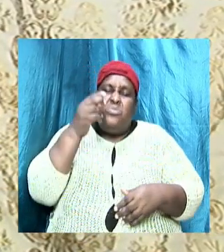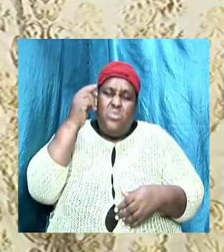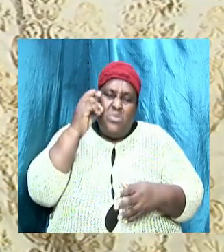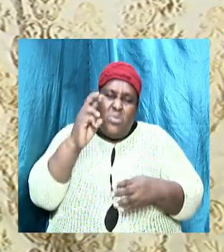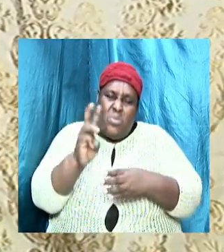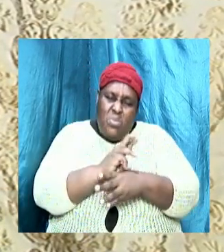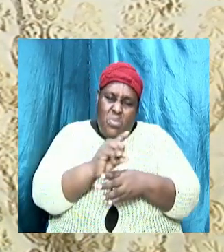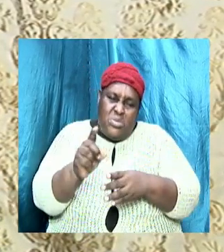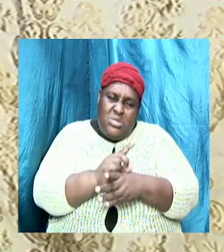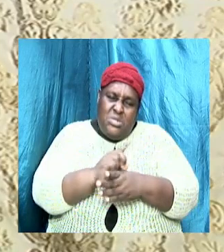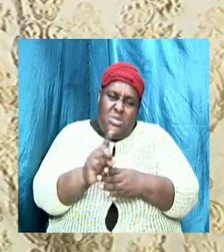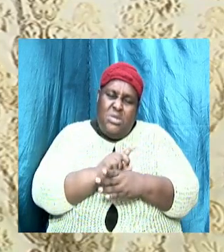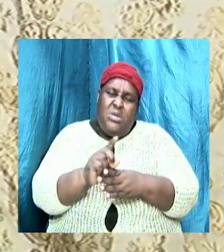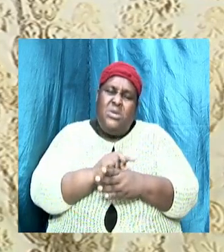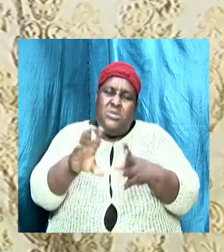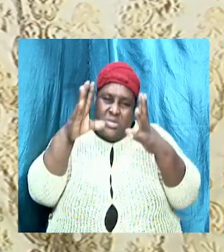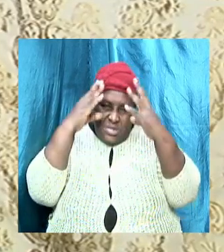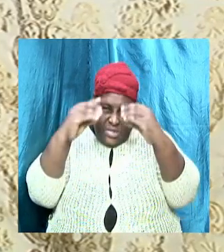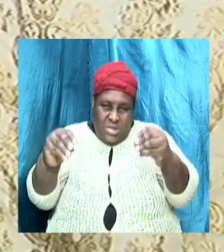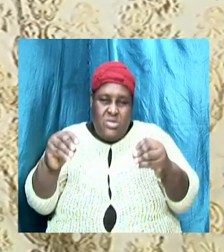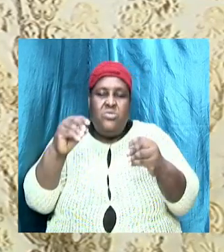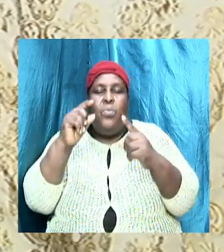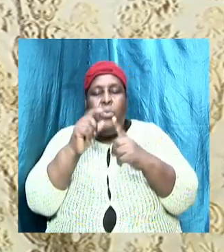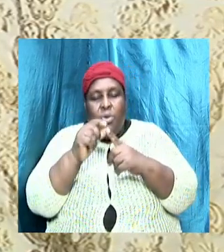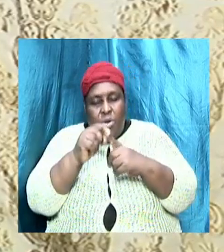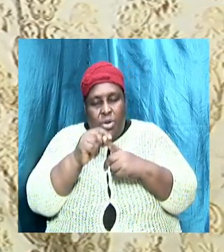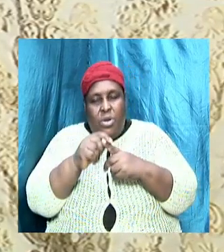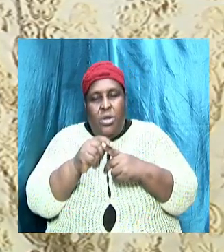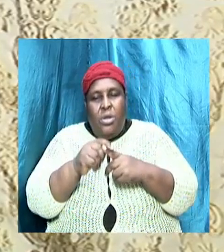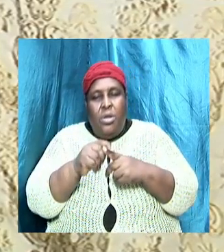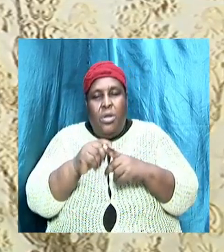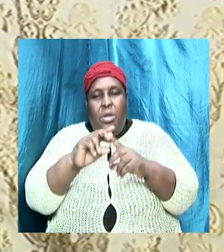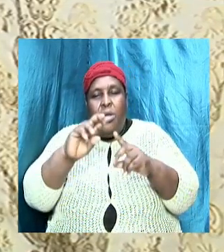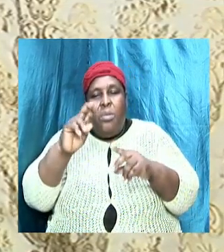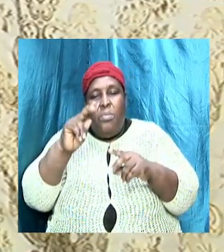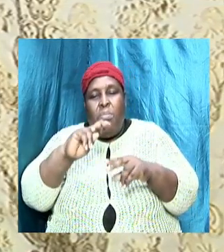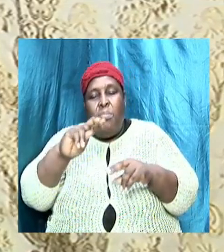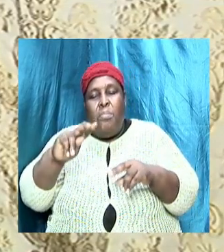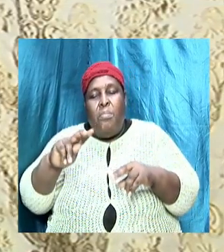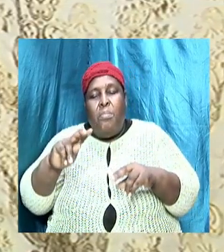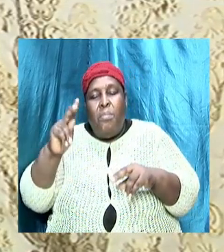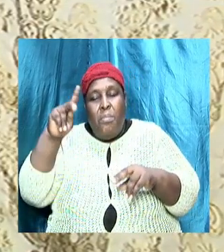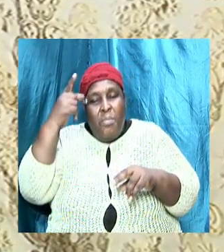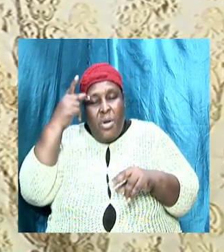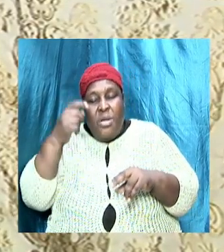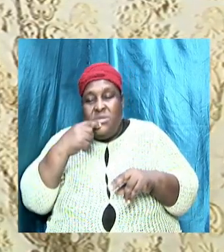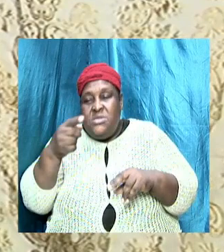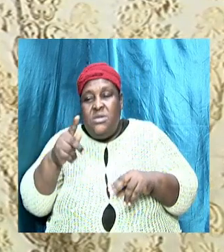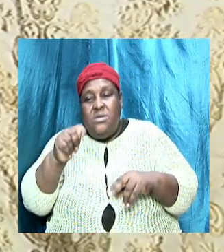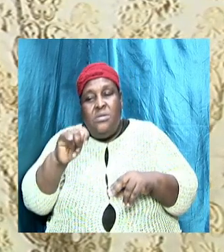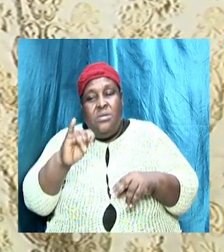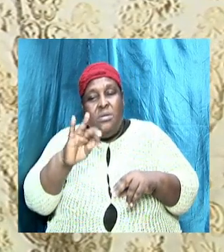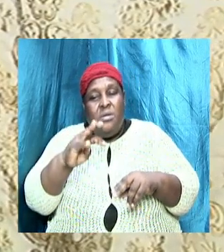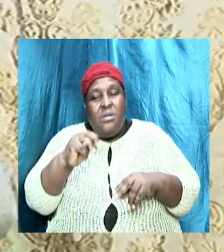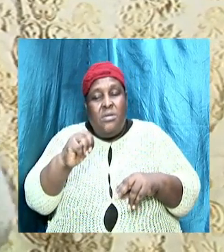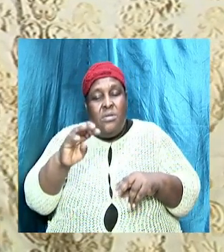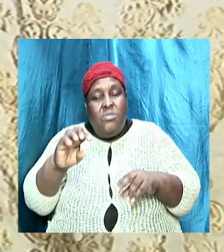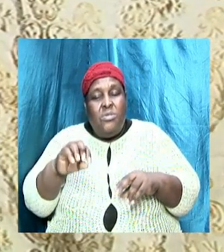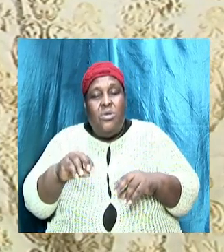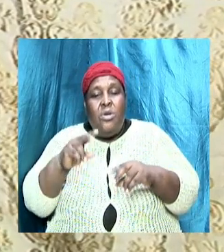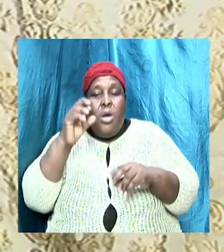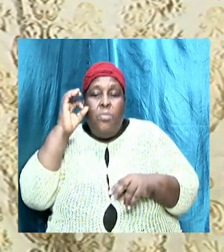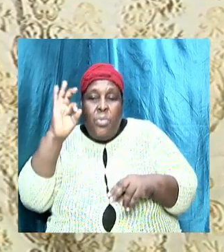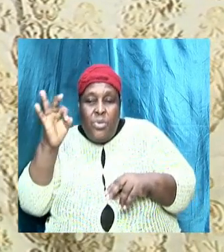Paul said it to Timothy preach the word in season and out of season and our